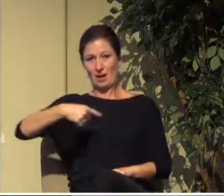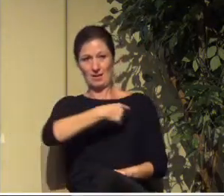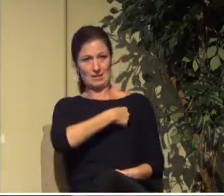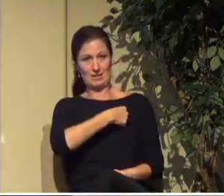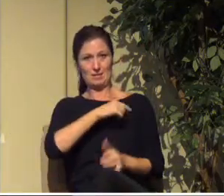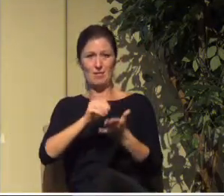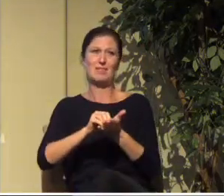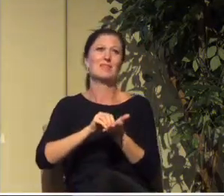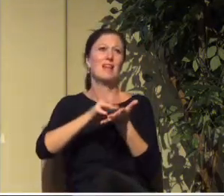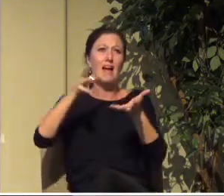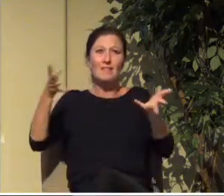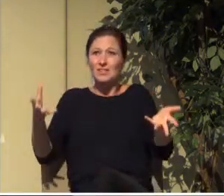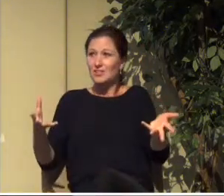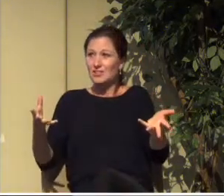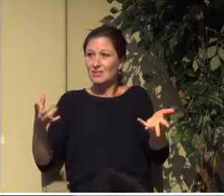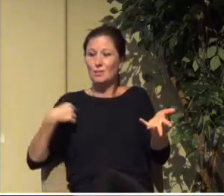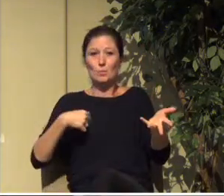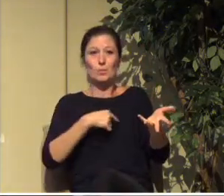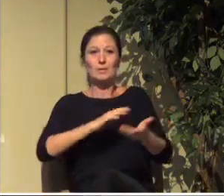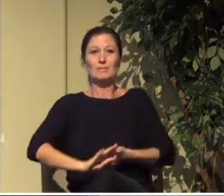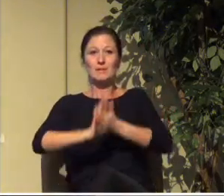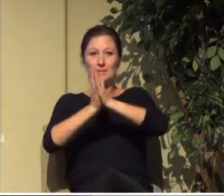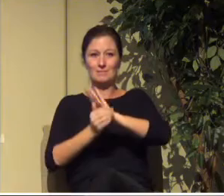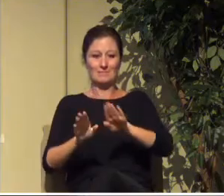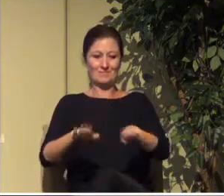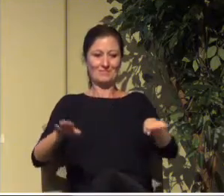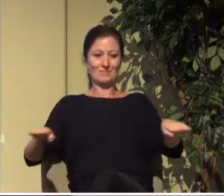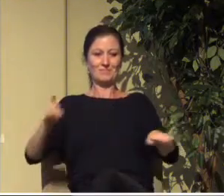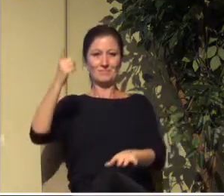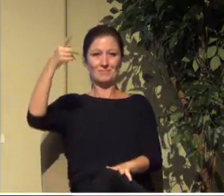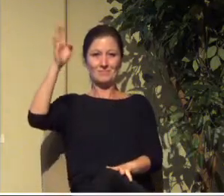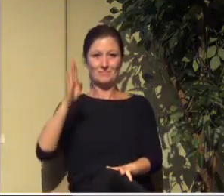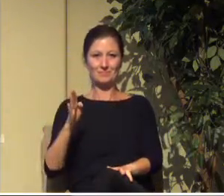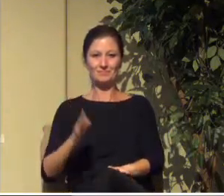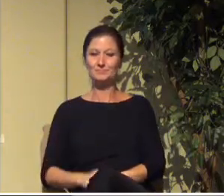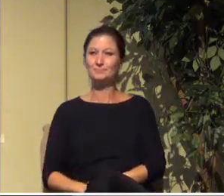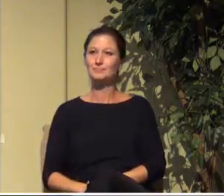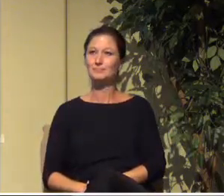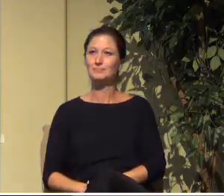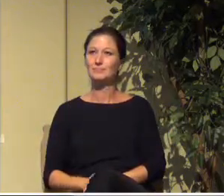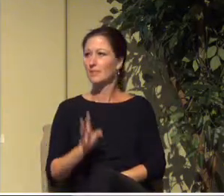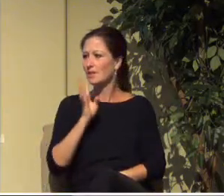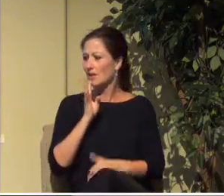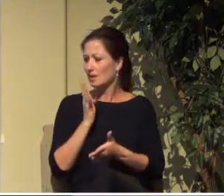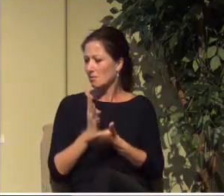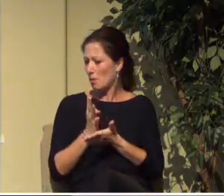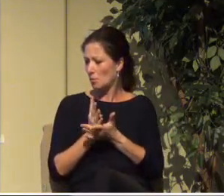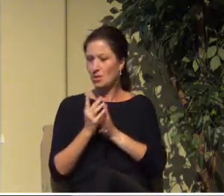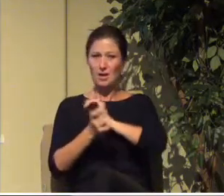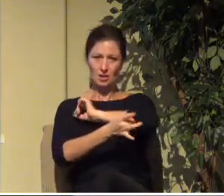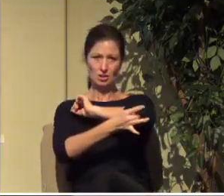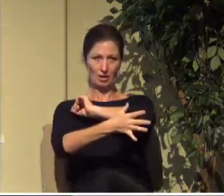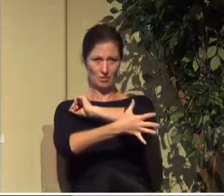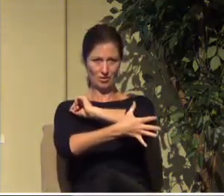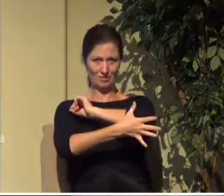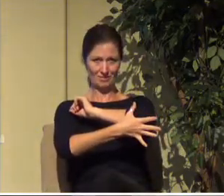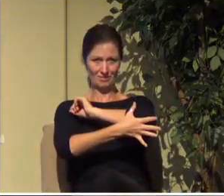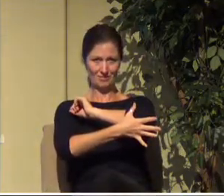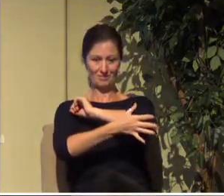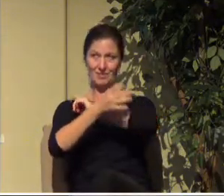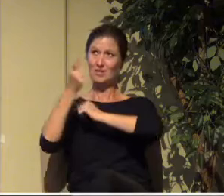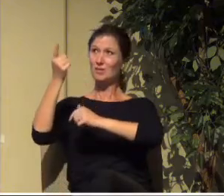children of God. See, it's all coming together. Right? We were just talking about adoption. How great is the love that the Father has